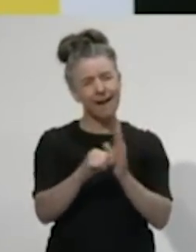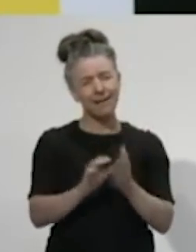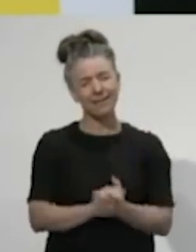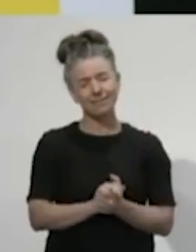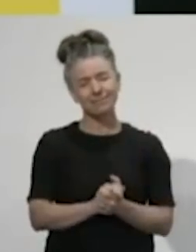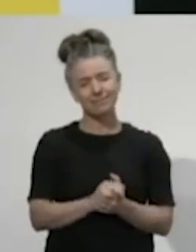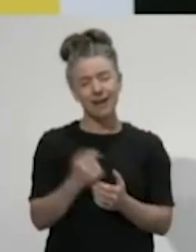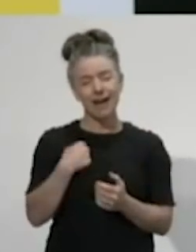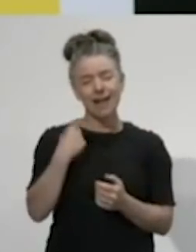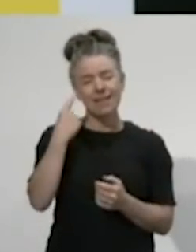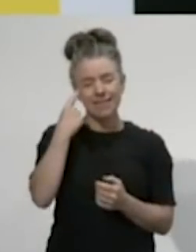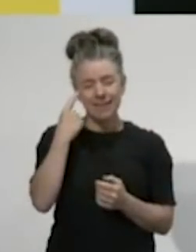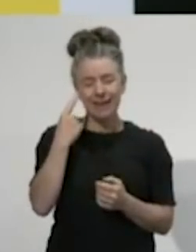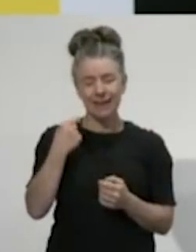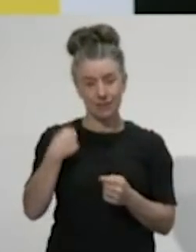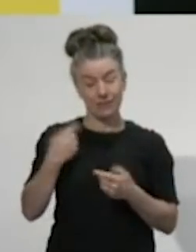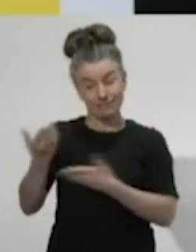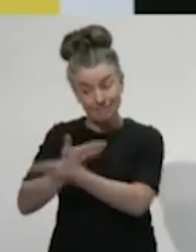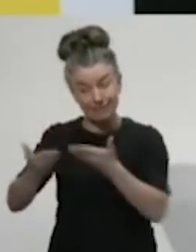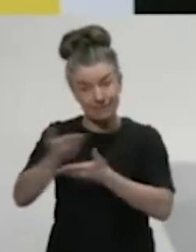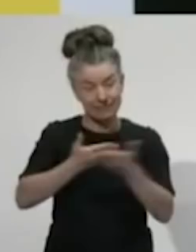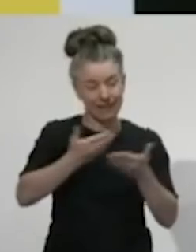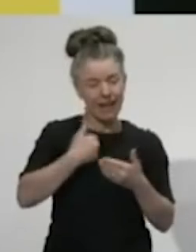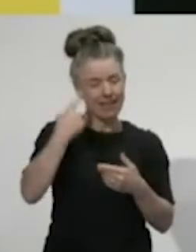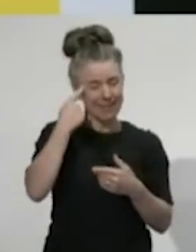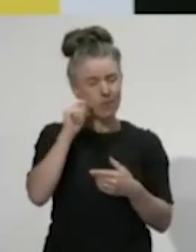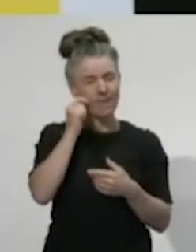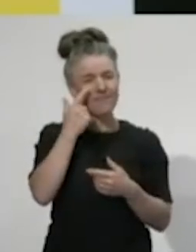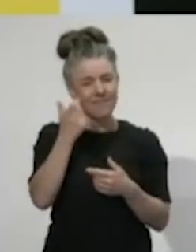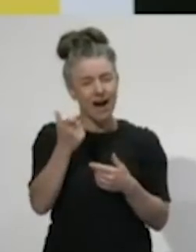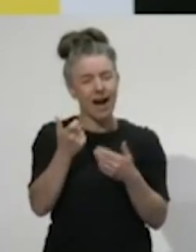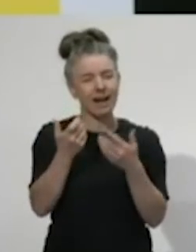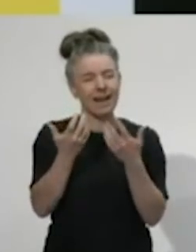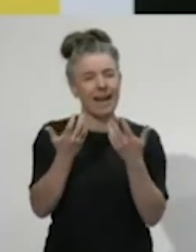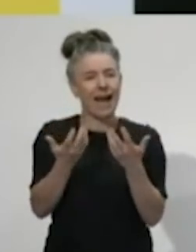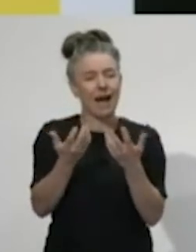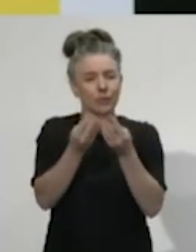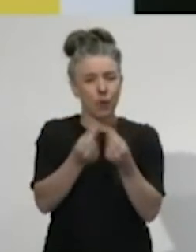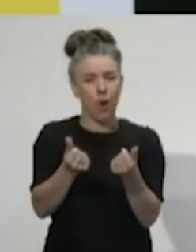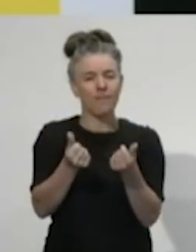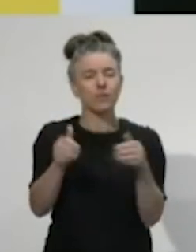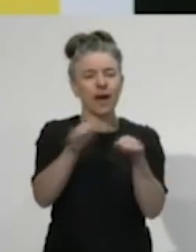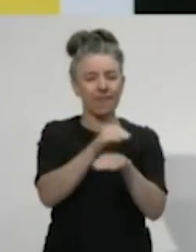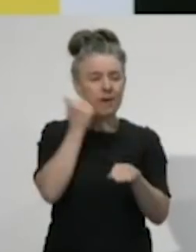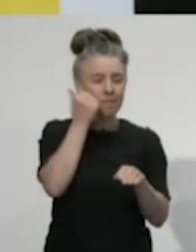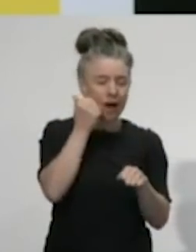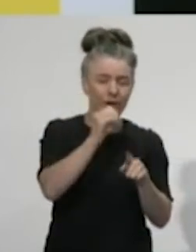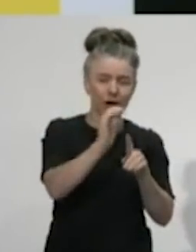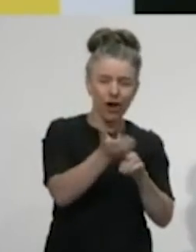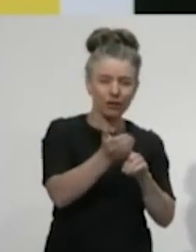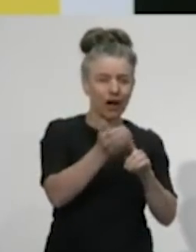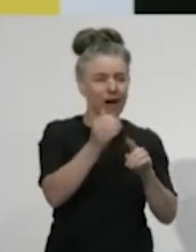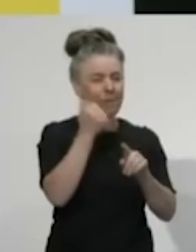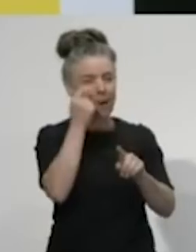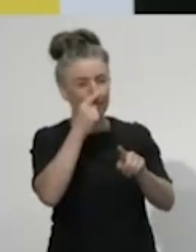believe that we are well on our way to finding a solution that will meet both of these concerns, and I expect the Minister of Health